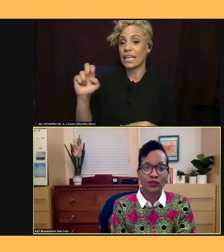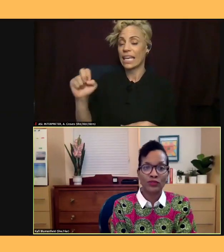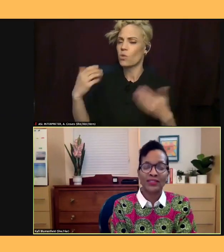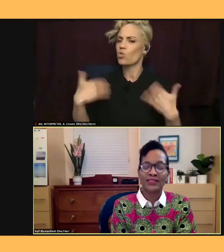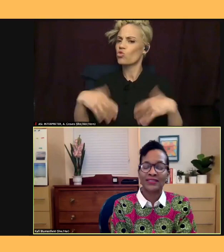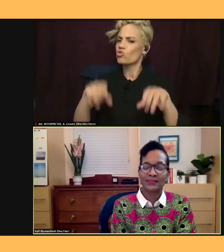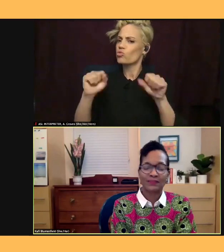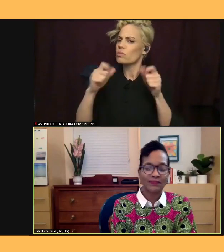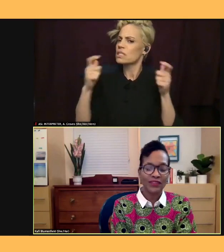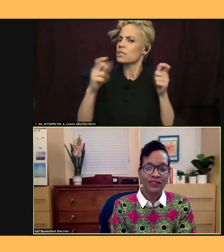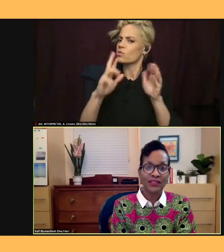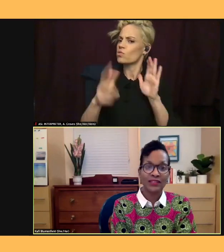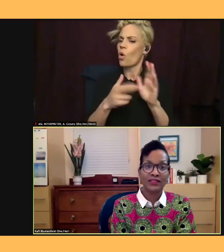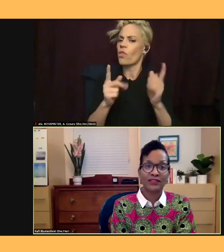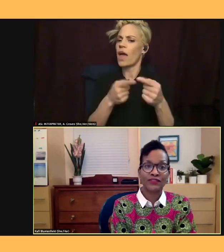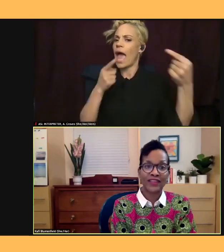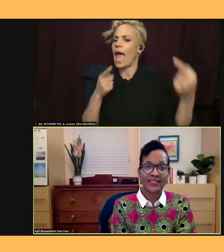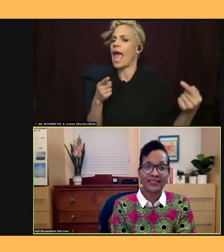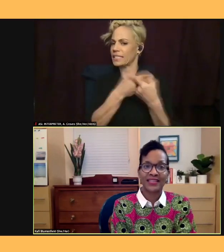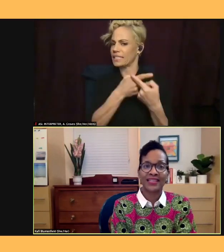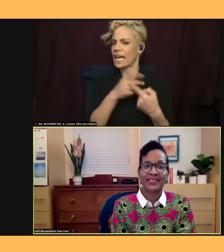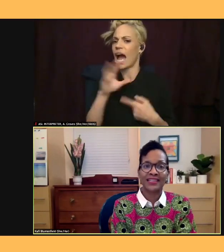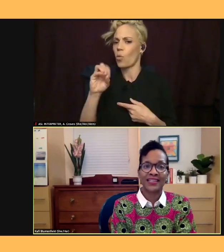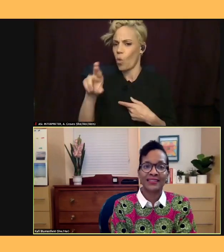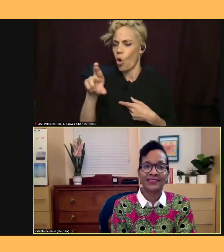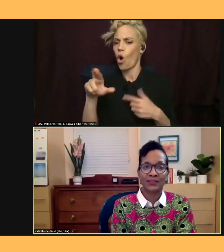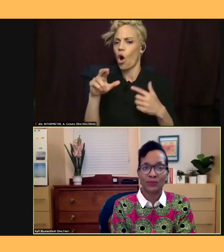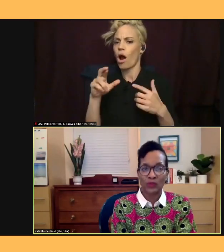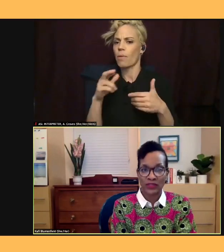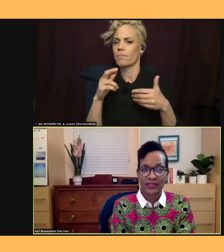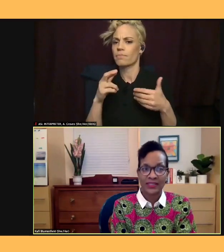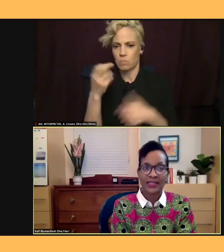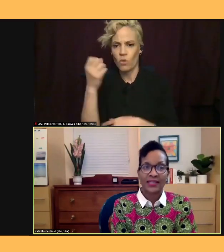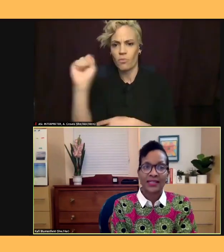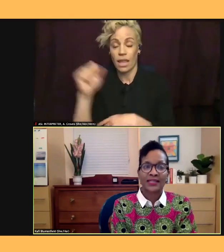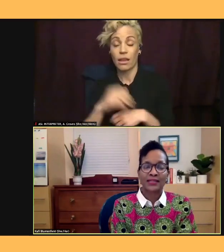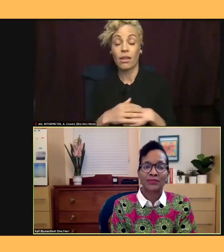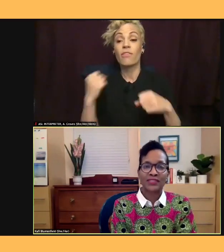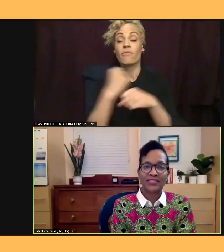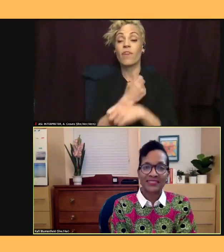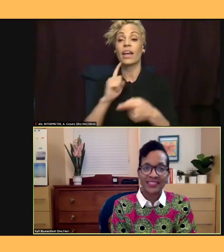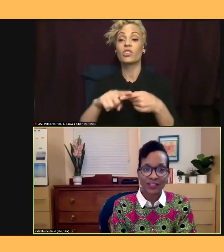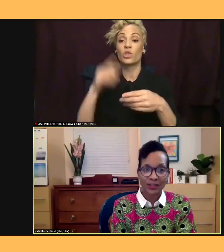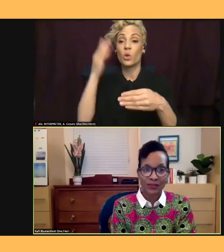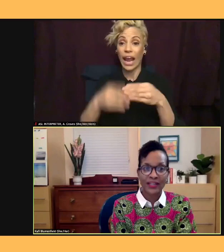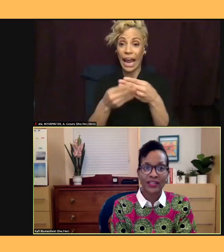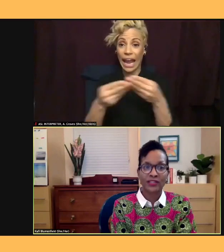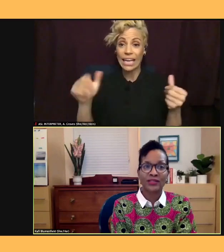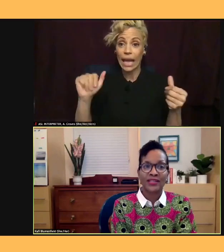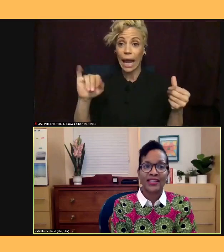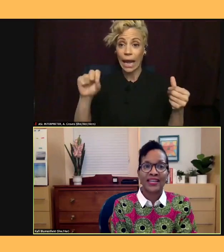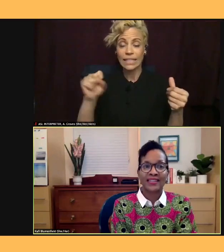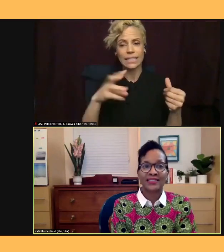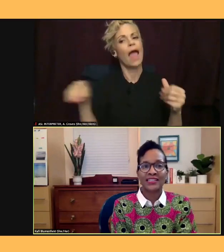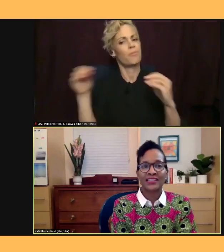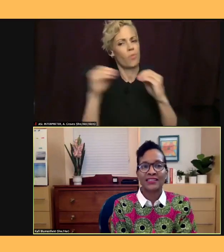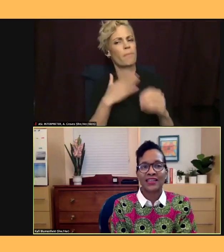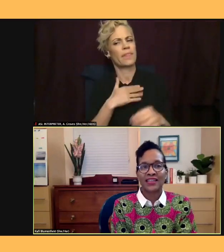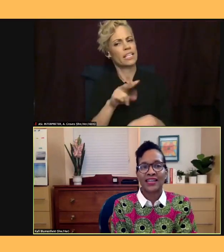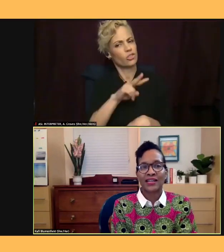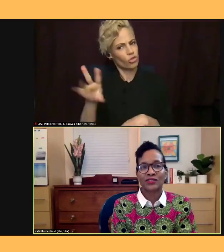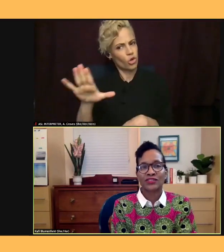the fight to end AIDS, and more. Please see her bio at lee.house